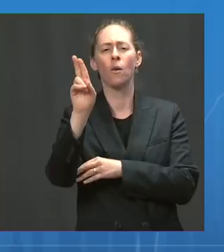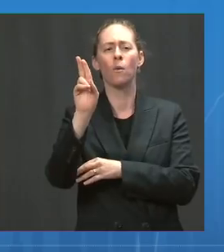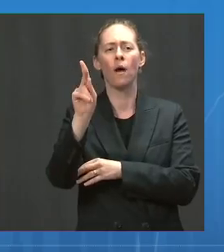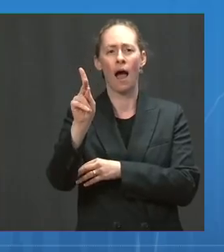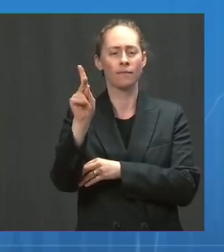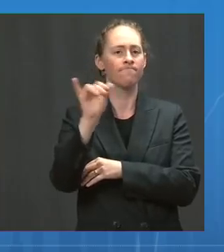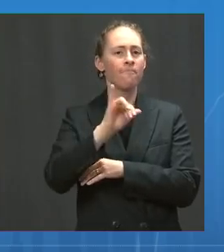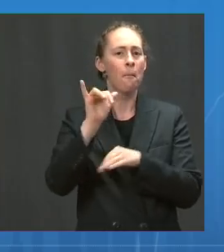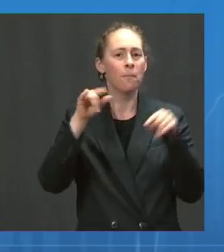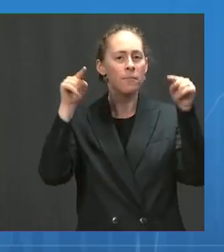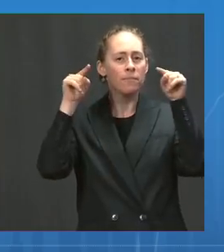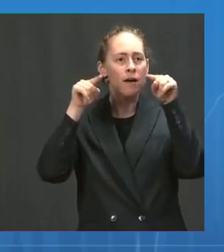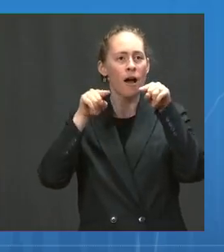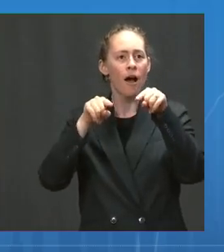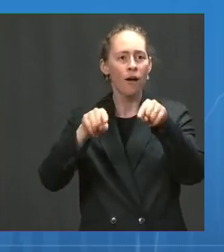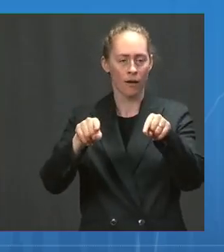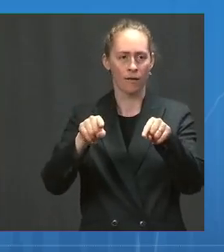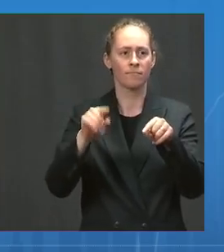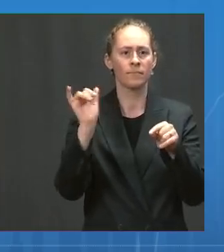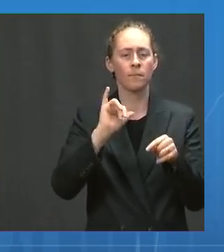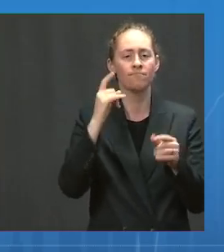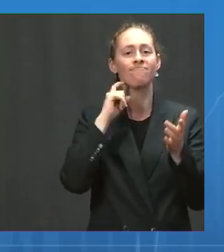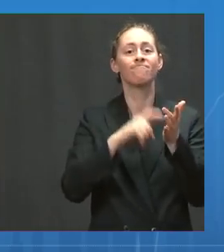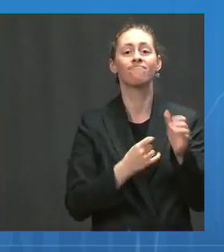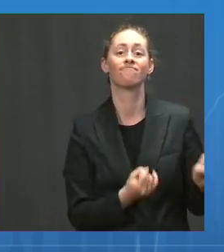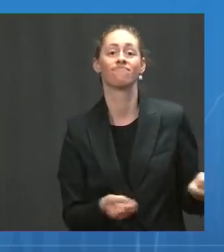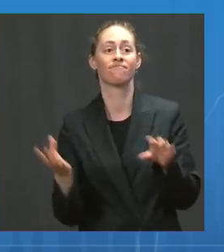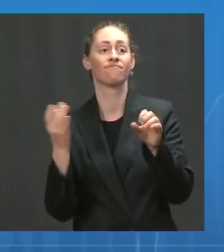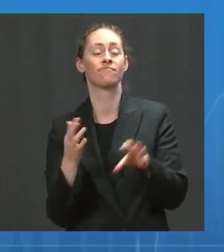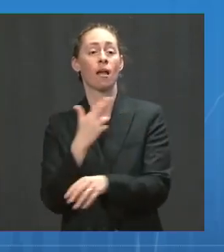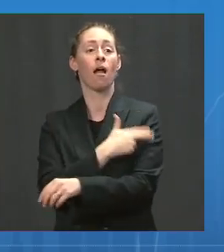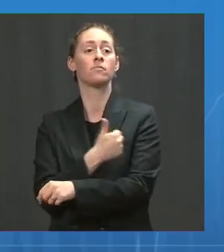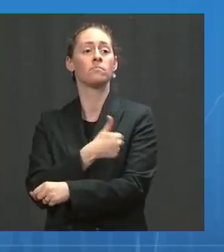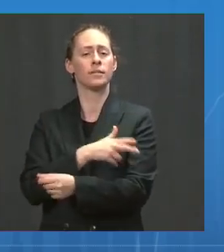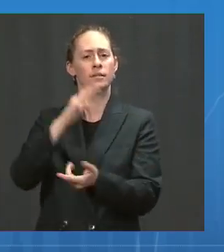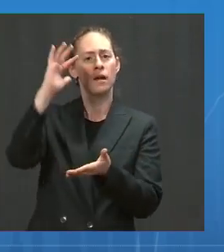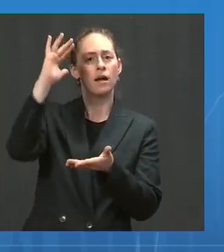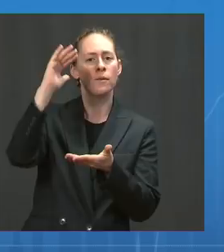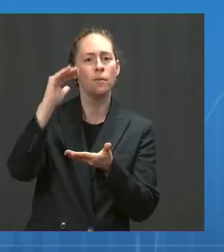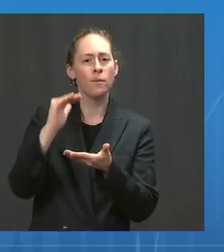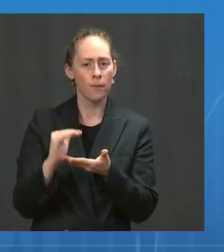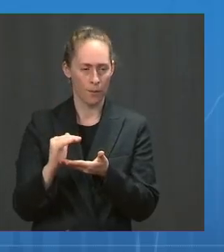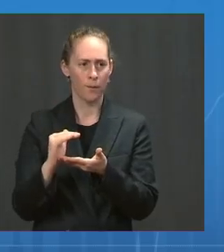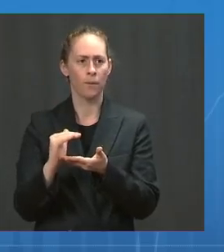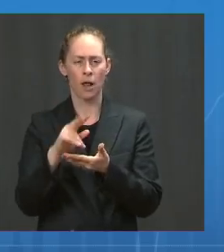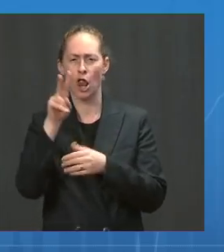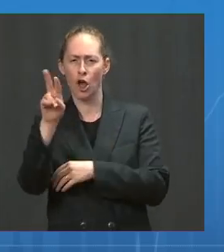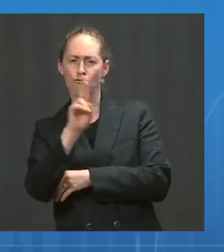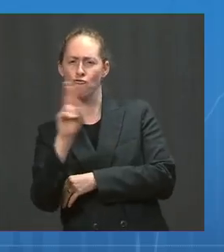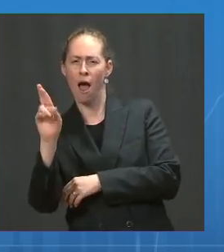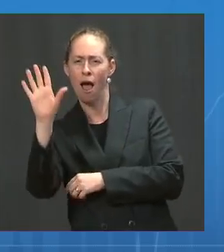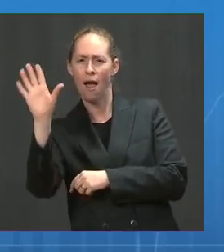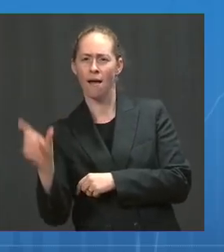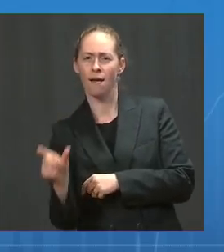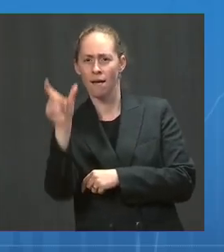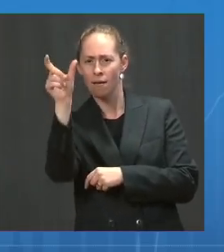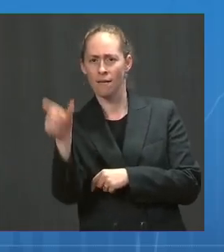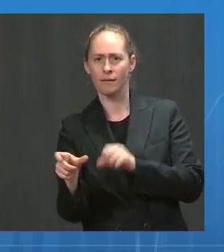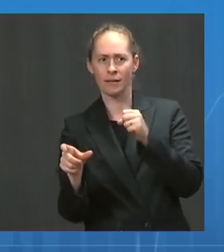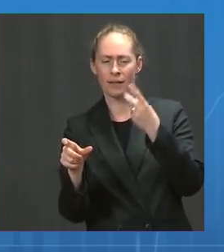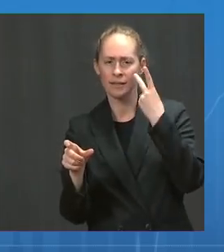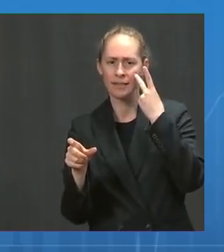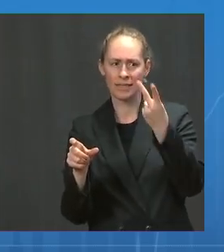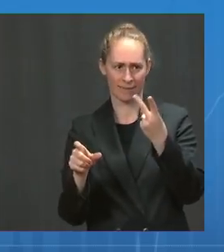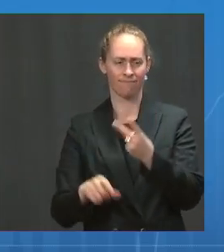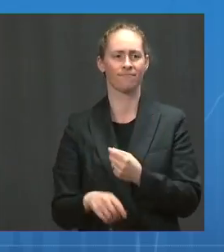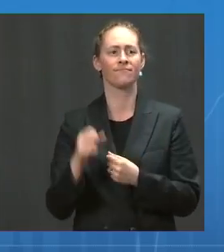hospitalizations. However, if you look at the trend on the far right-hand part of that slide, there's that uptick,